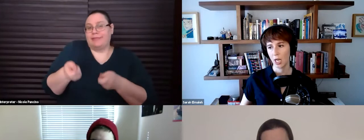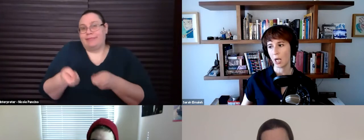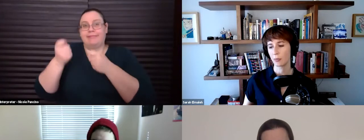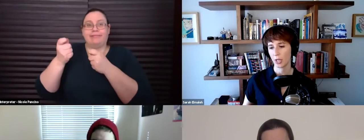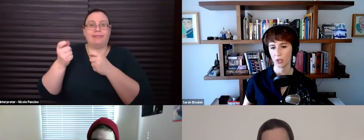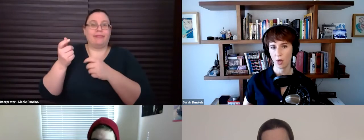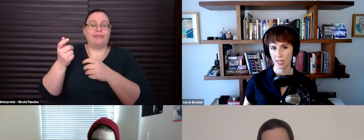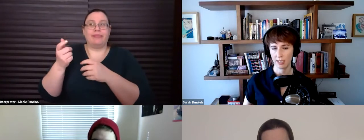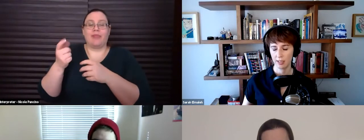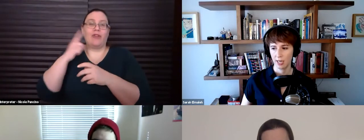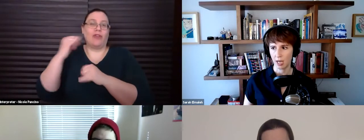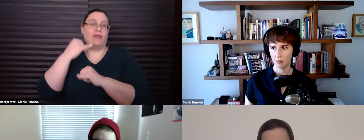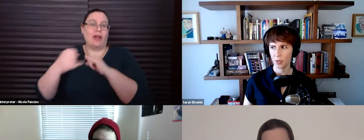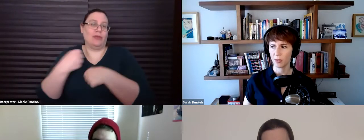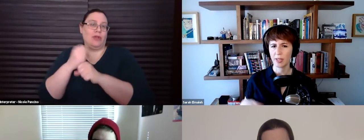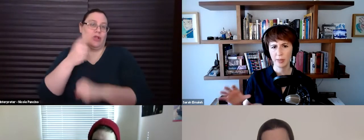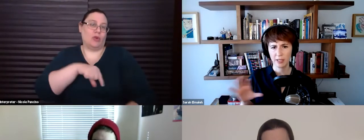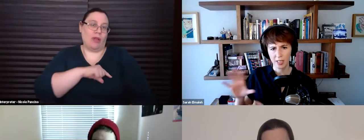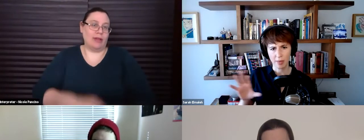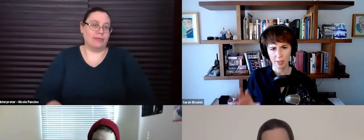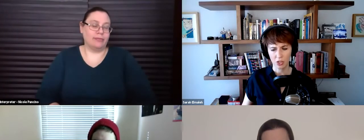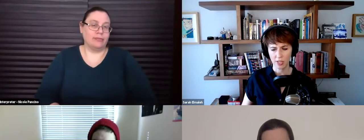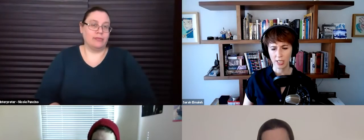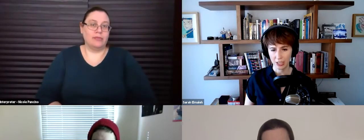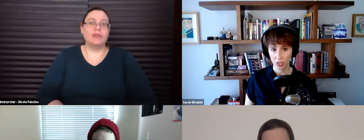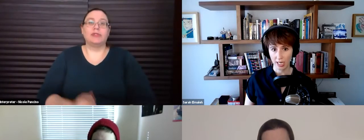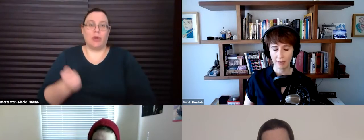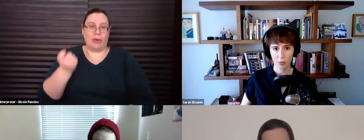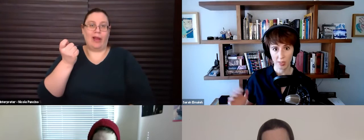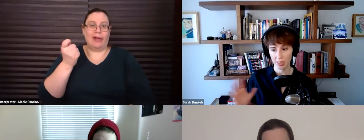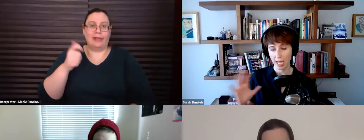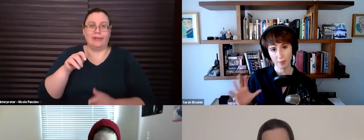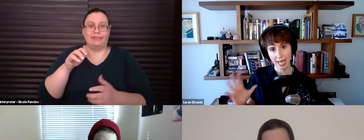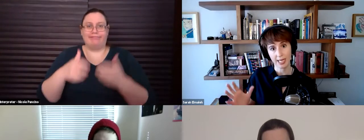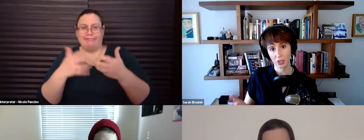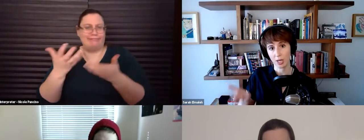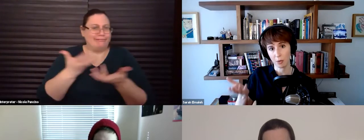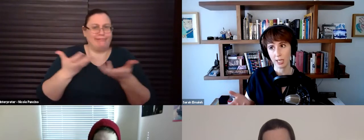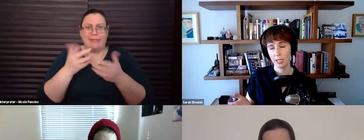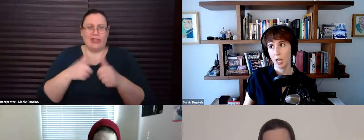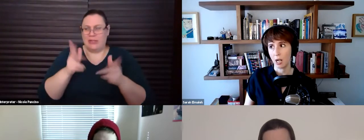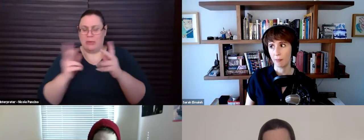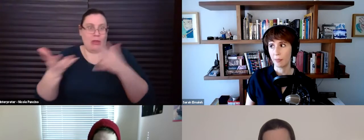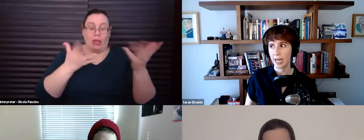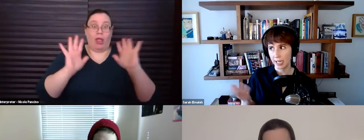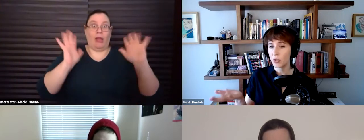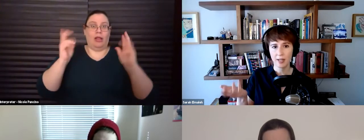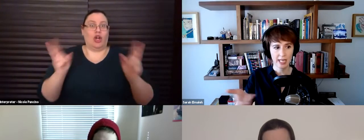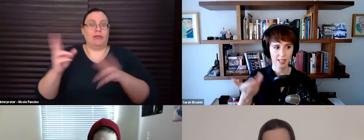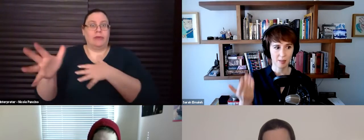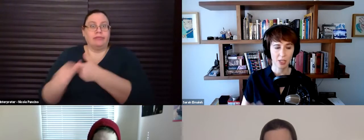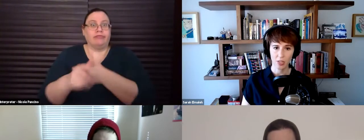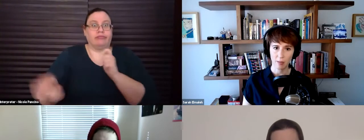um, production quality. Um, so there was a little bit of discombobulation there initially, and everyone was in kind of a mad dash to upgrade. Um, but